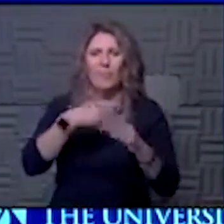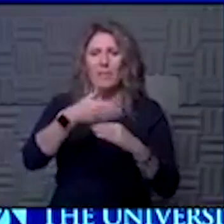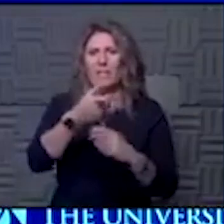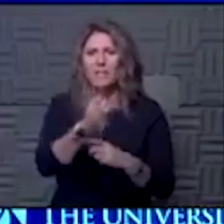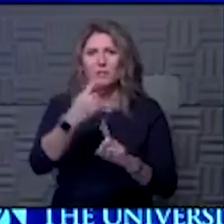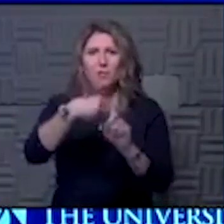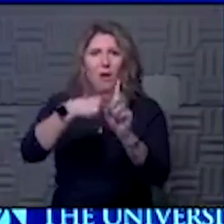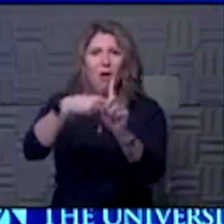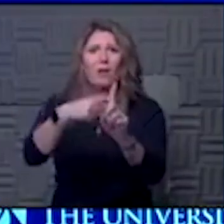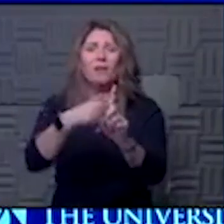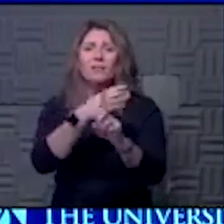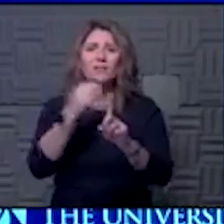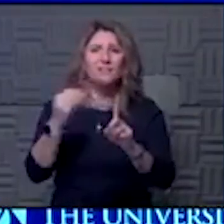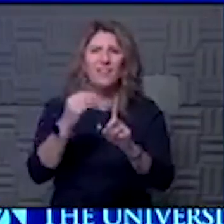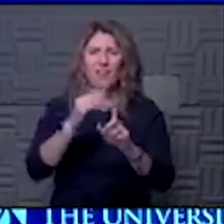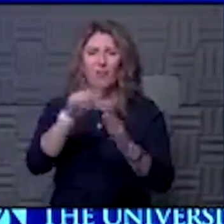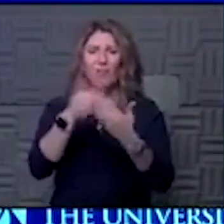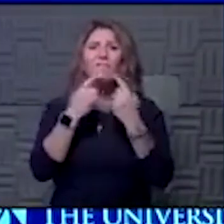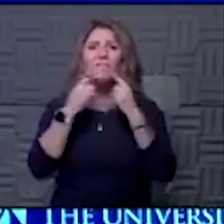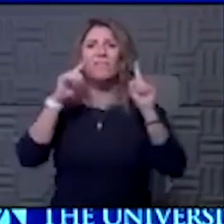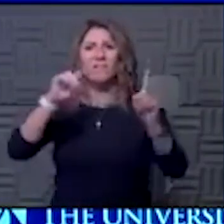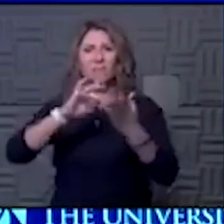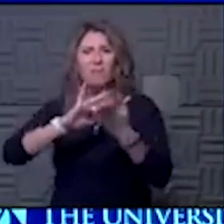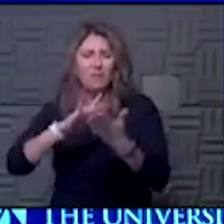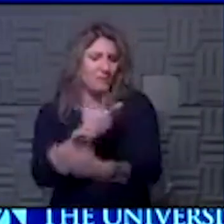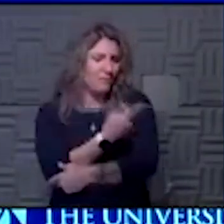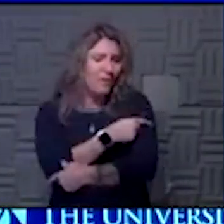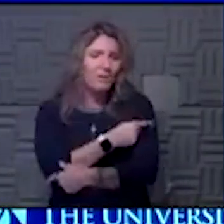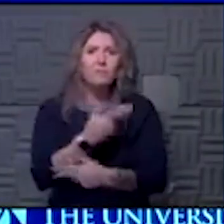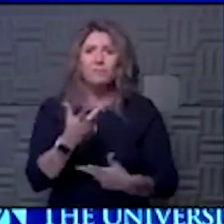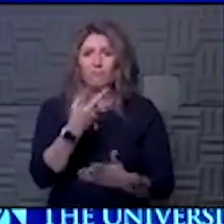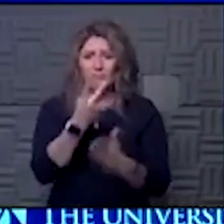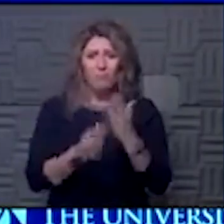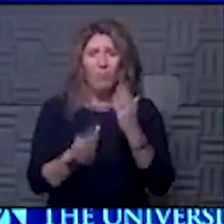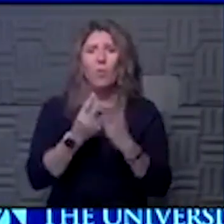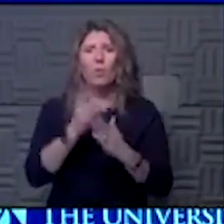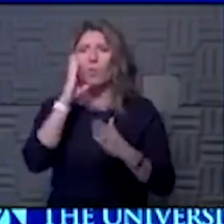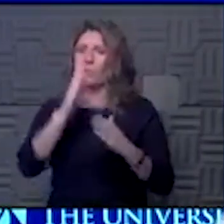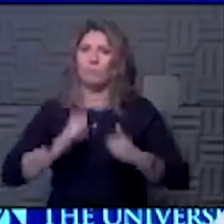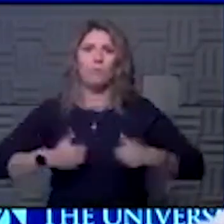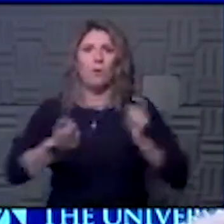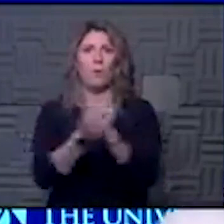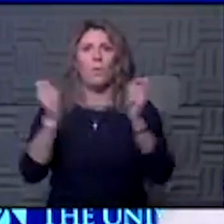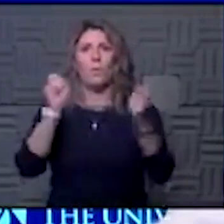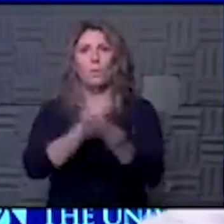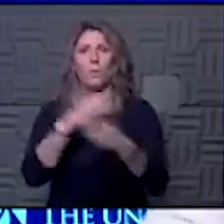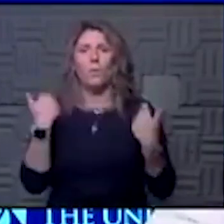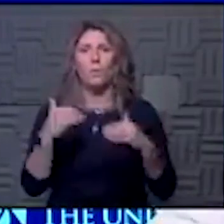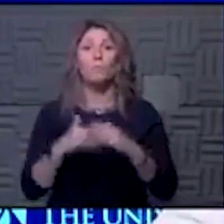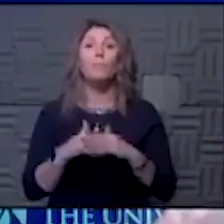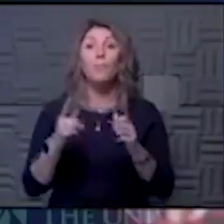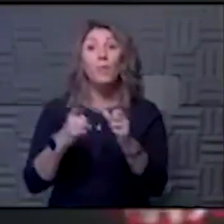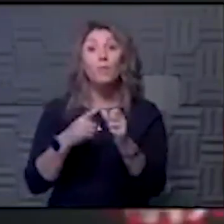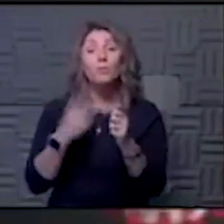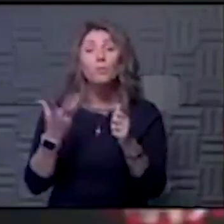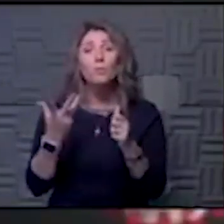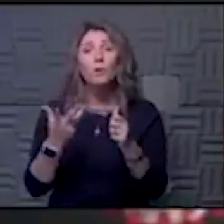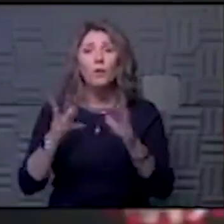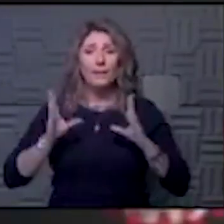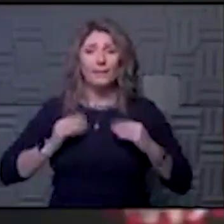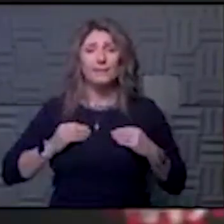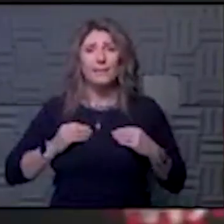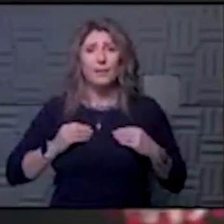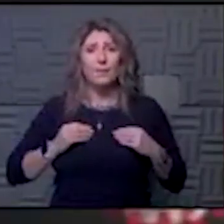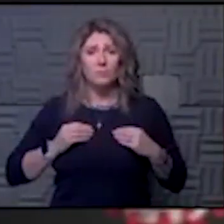monoclonal antibody therapy and vaccination here, which I think both of those will be life-changing events for us. The first thing is accept